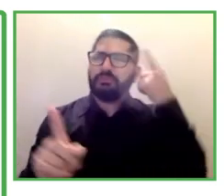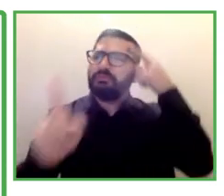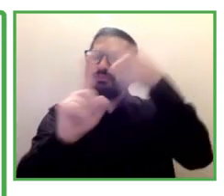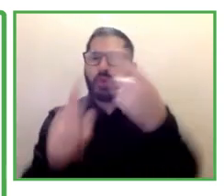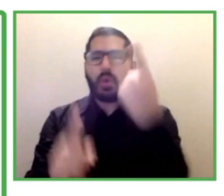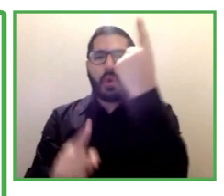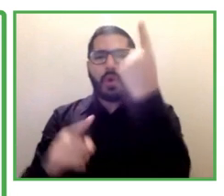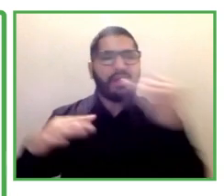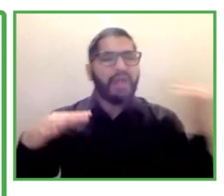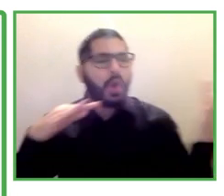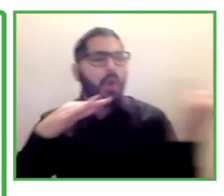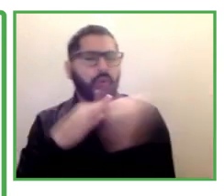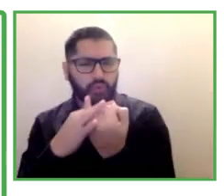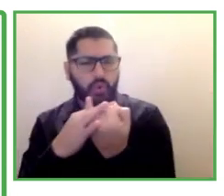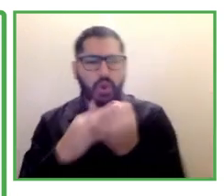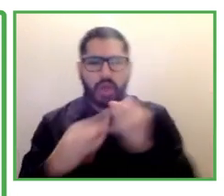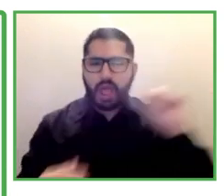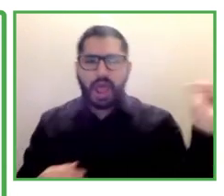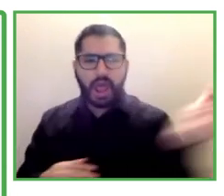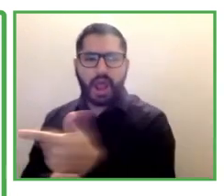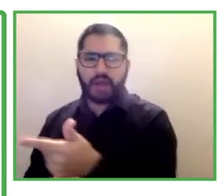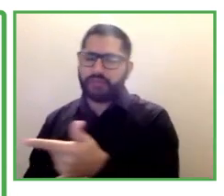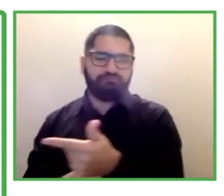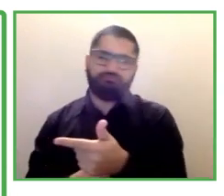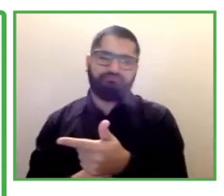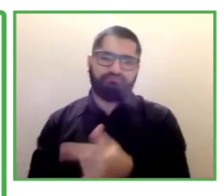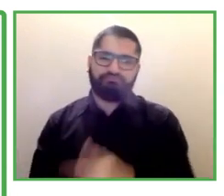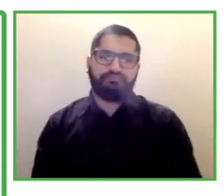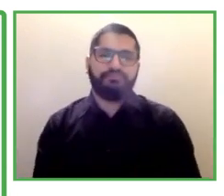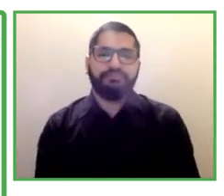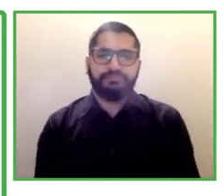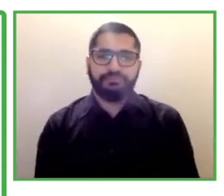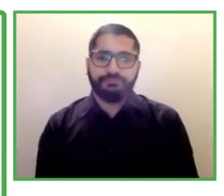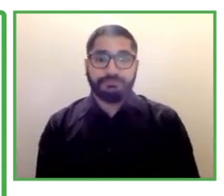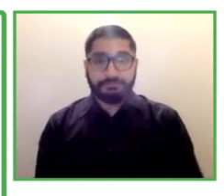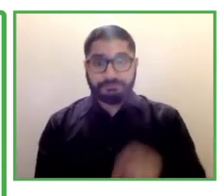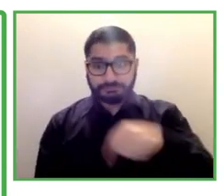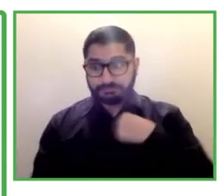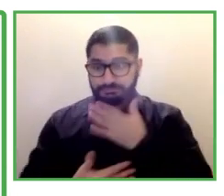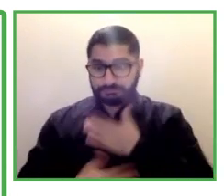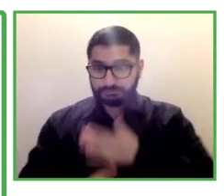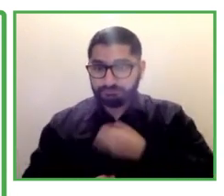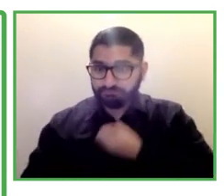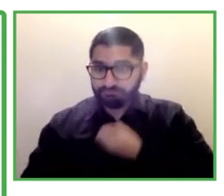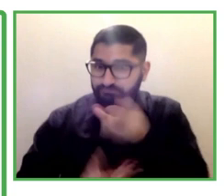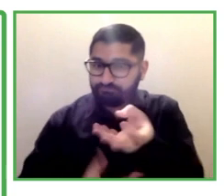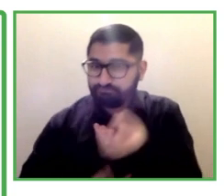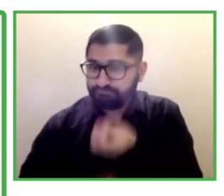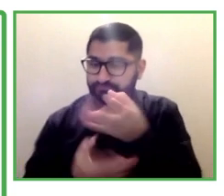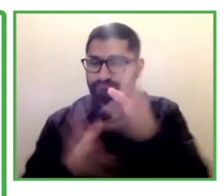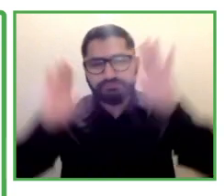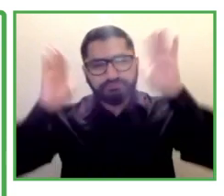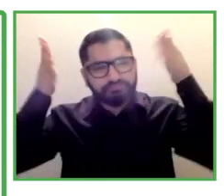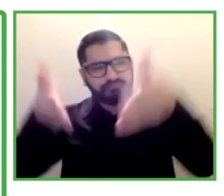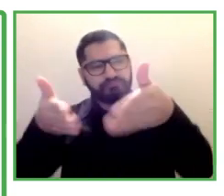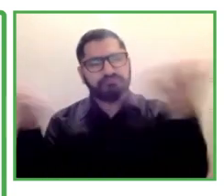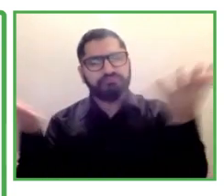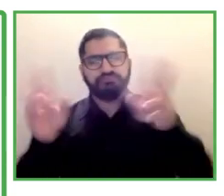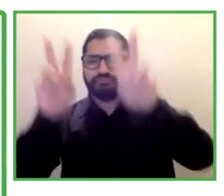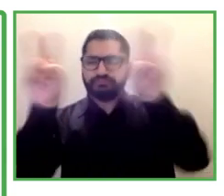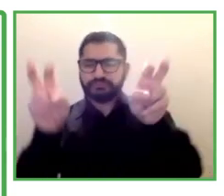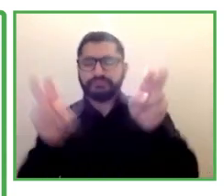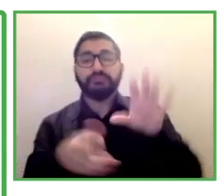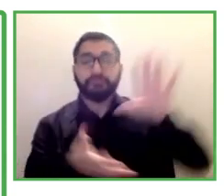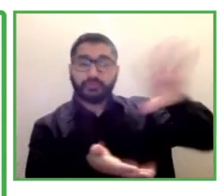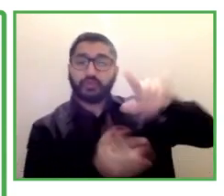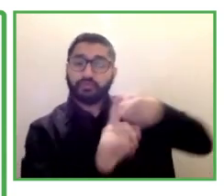just a little data, Access Israel has more than 100 employees, more than 50% of our employees are people with